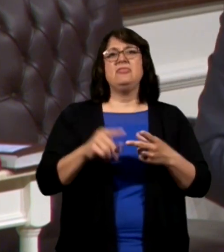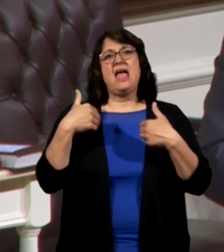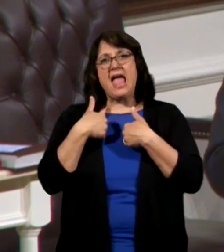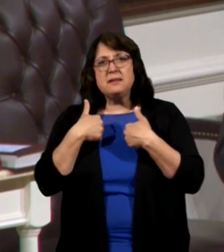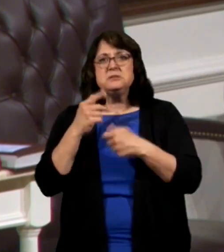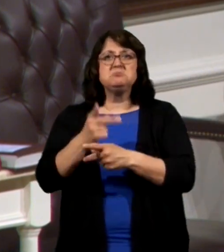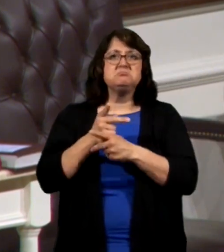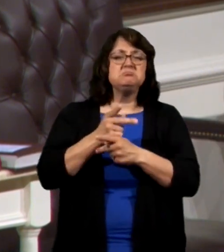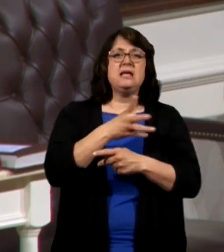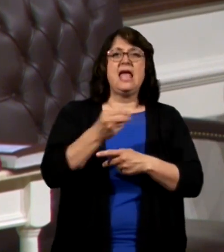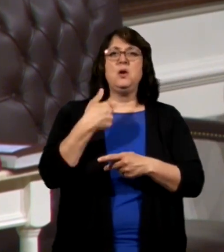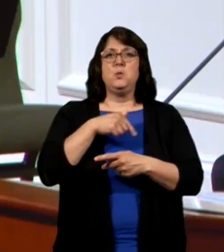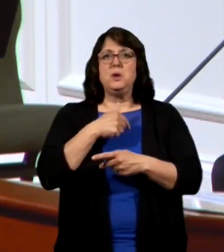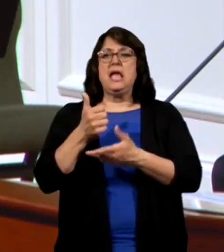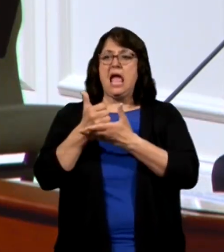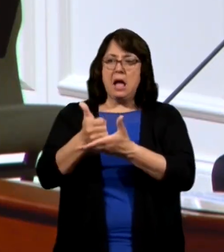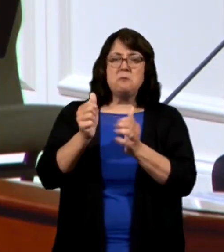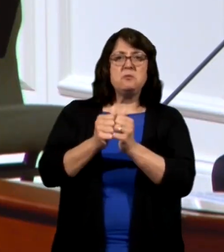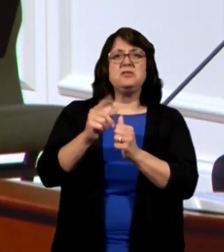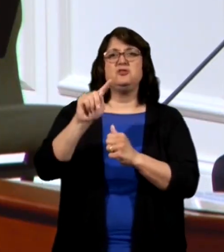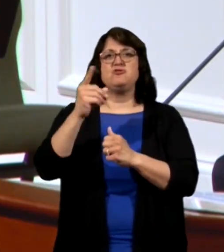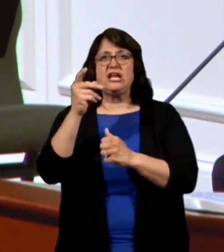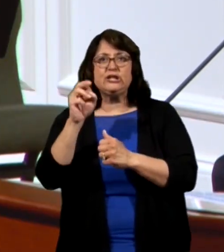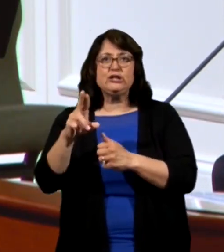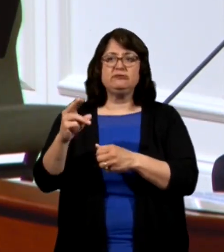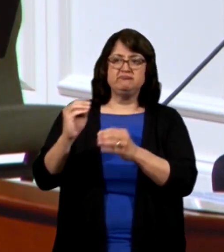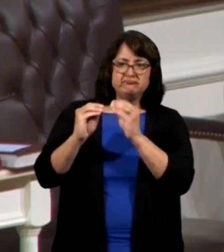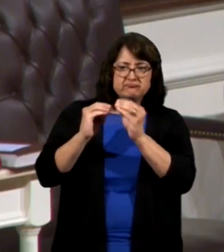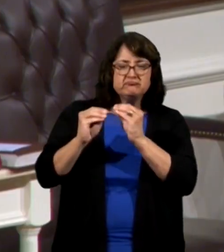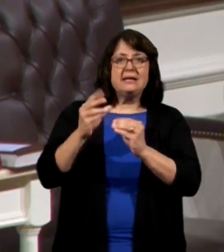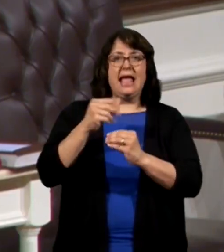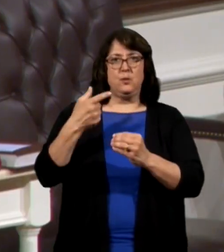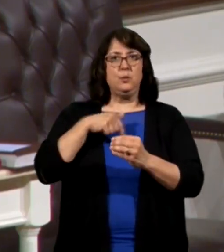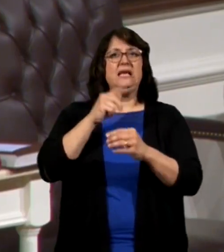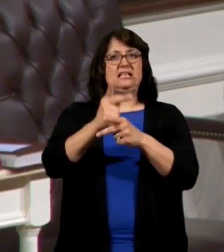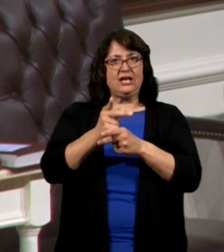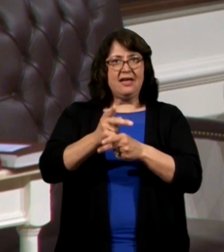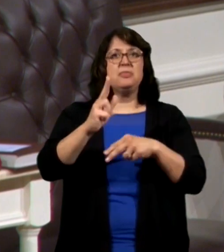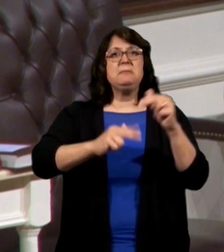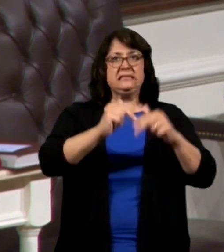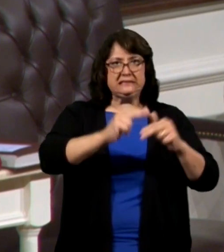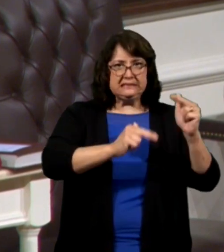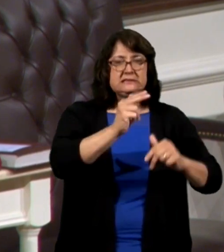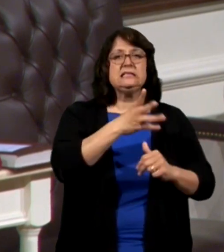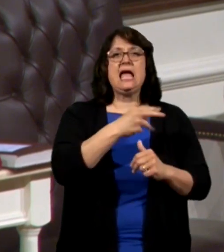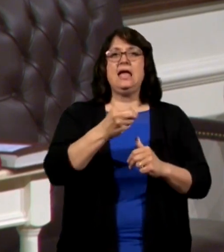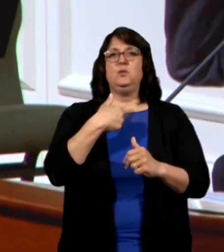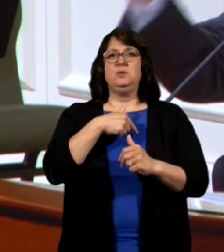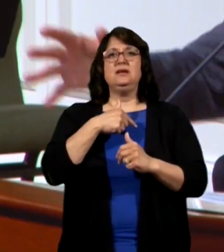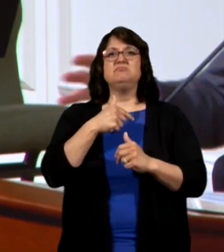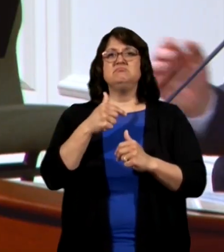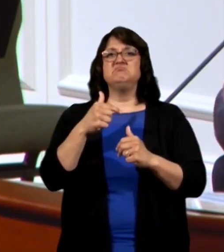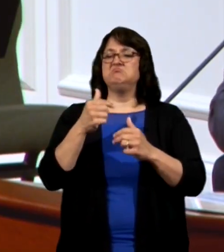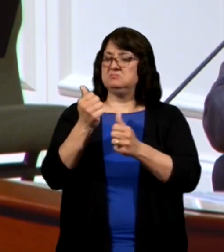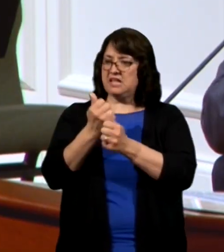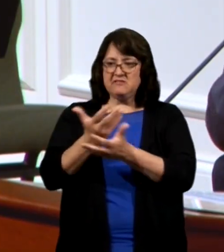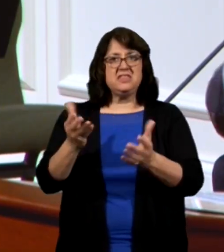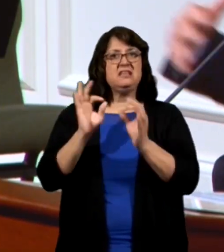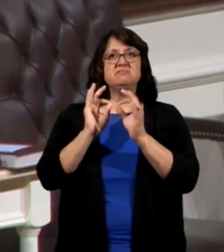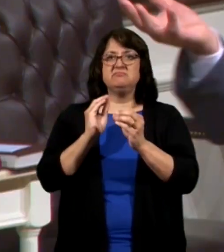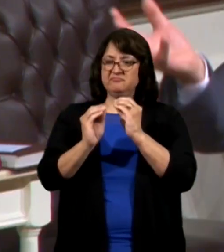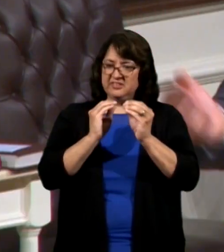rings in an Alice Chalmers tractor. And we learned to take care of our buildings and everything electrical